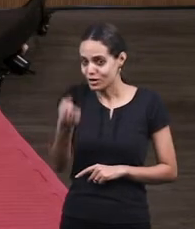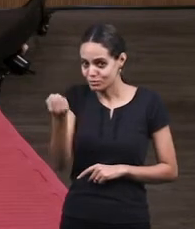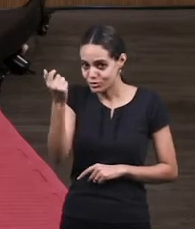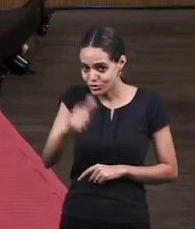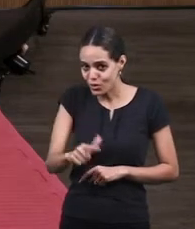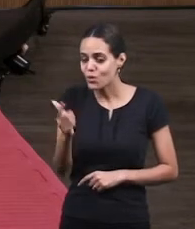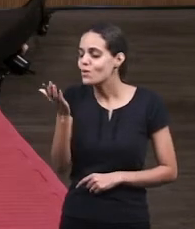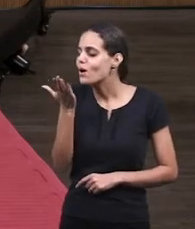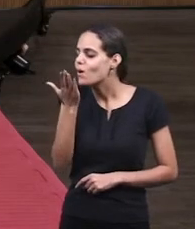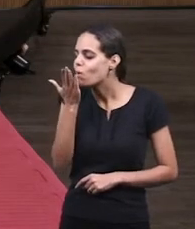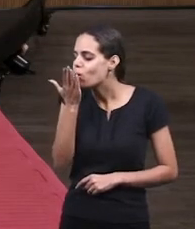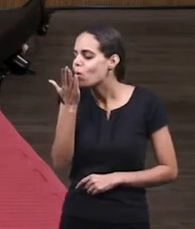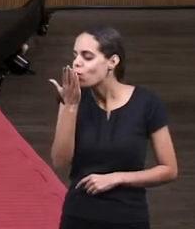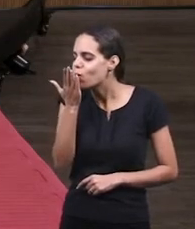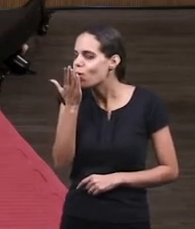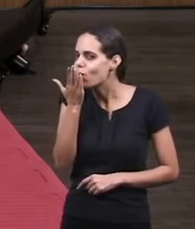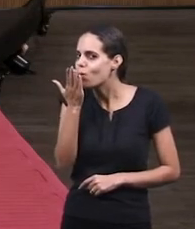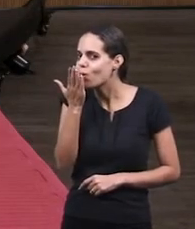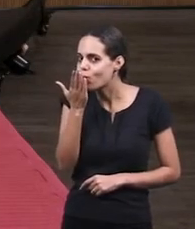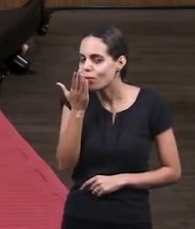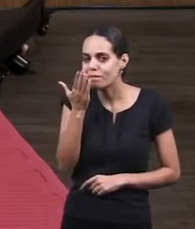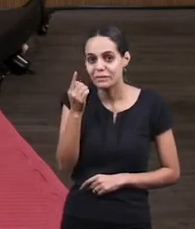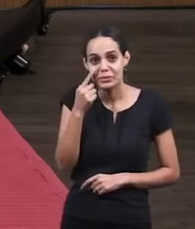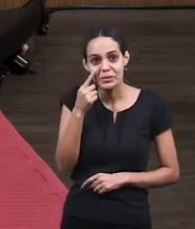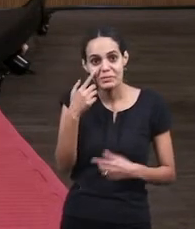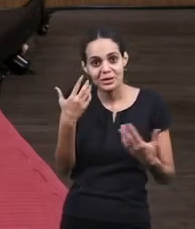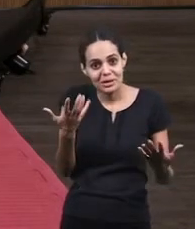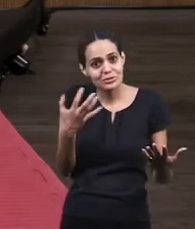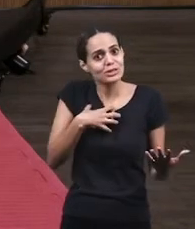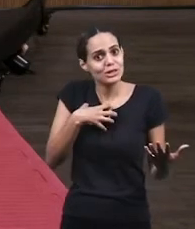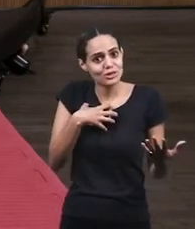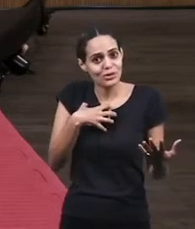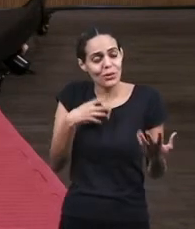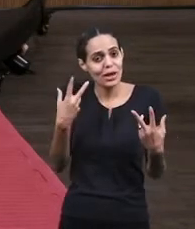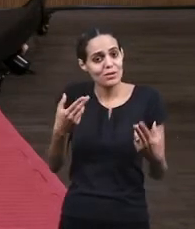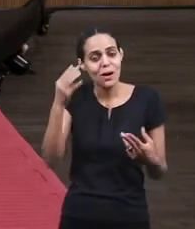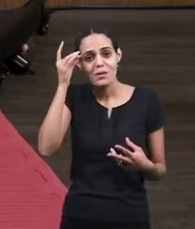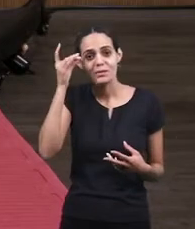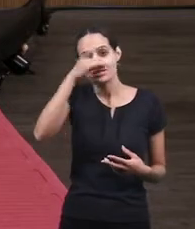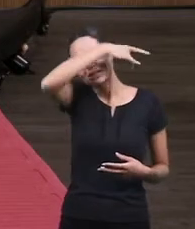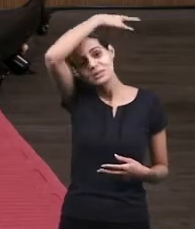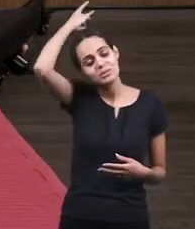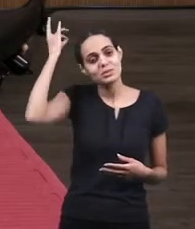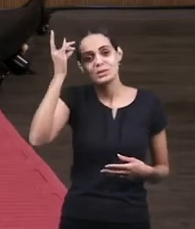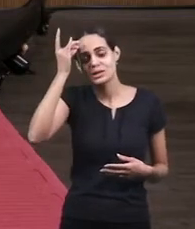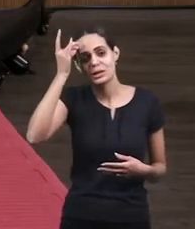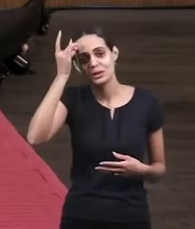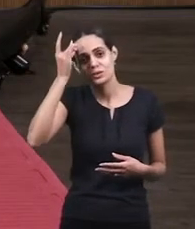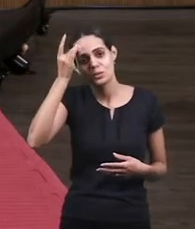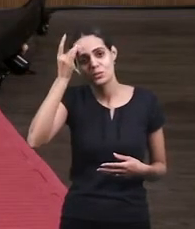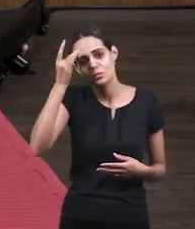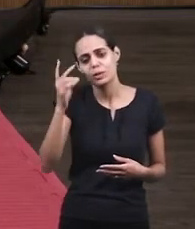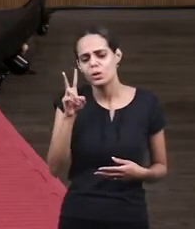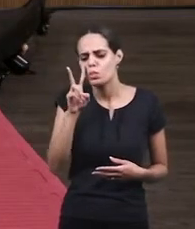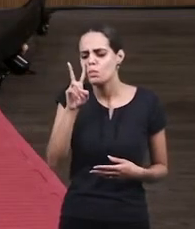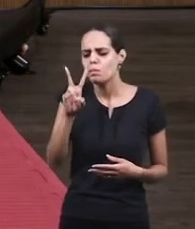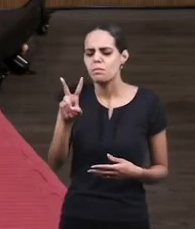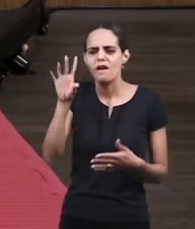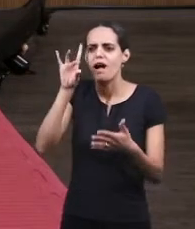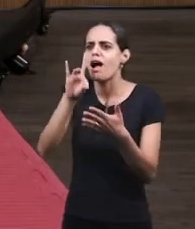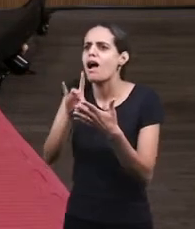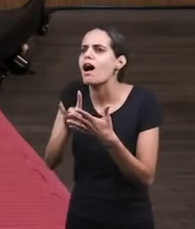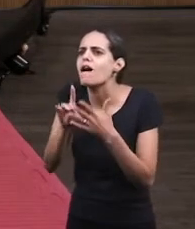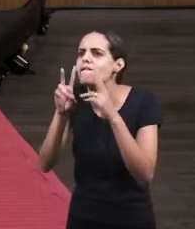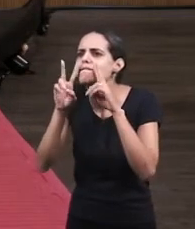that's like the holy spirit we don't see the holy spirit but we